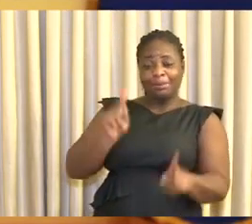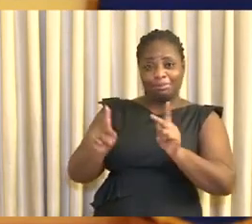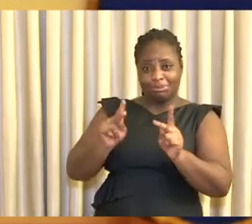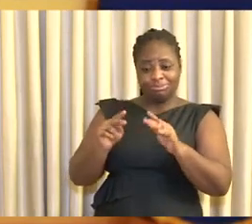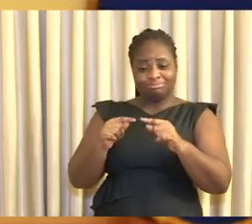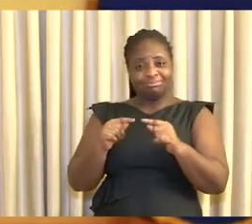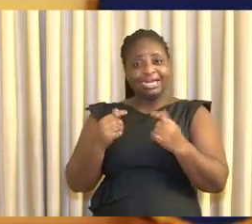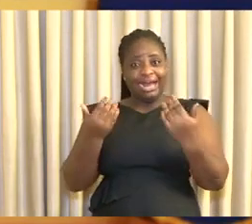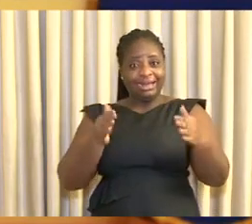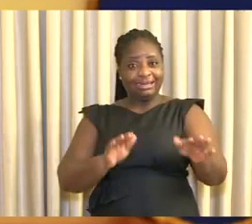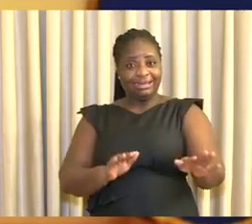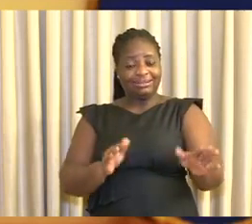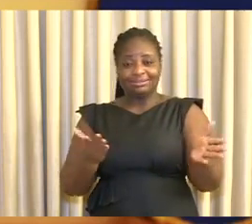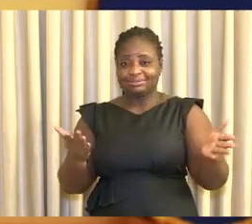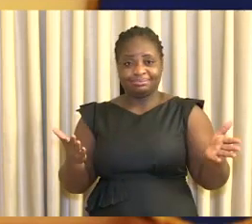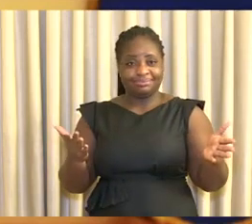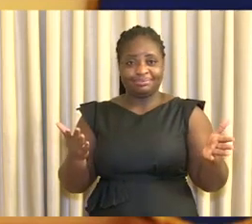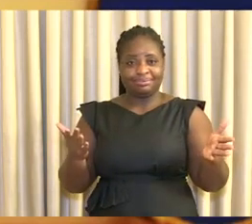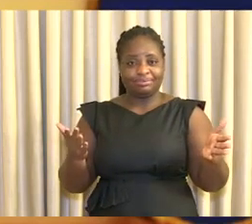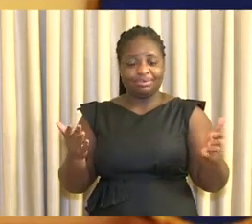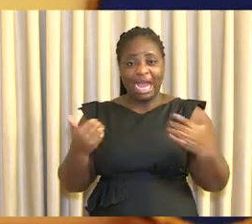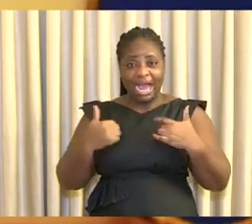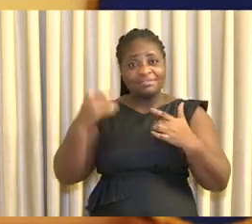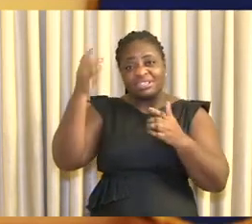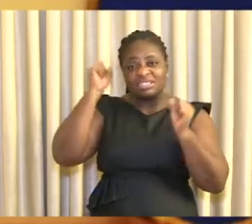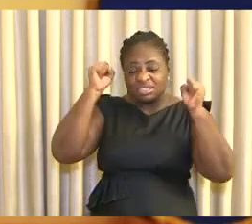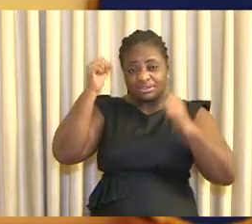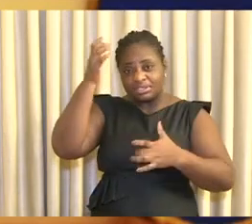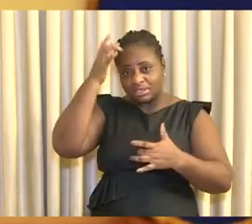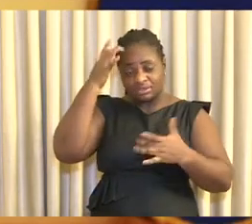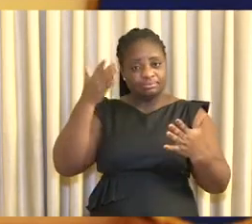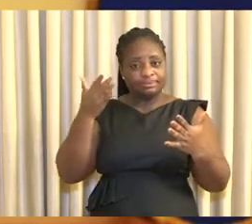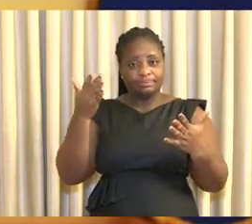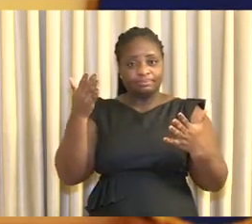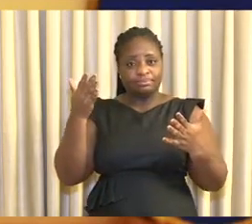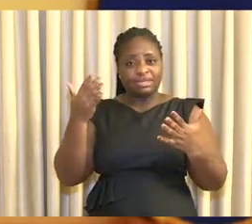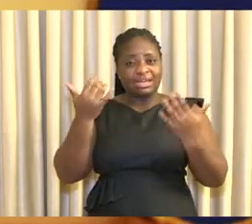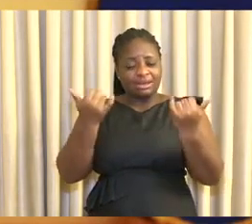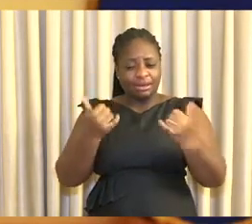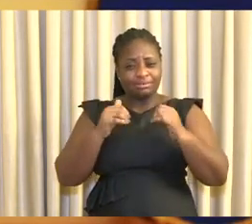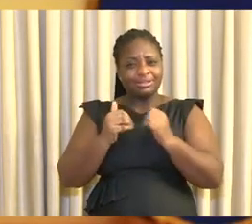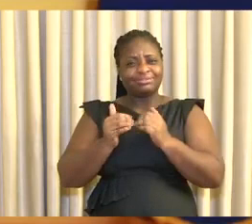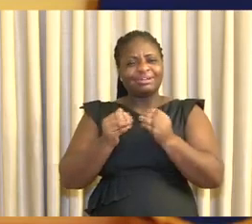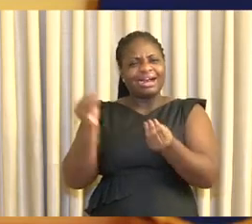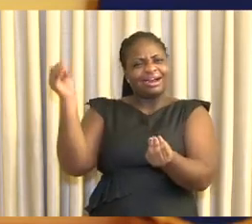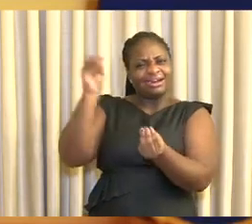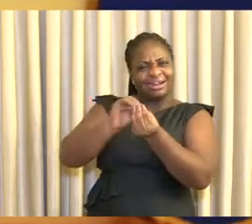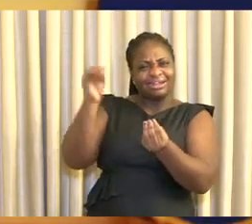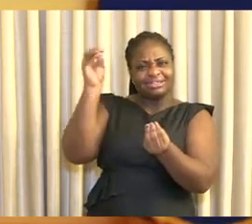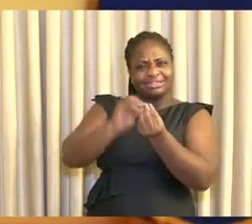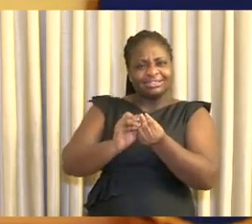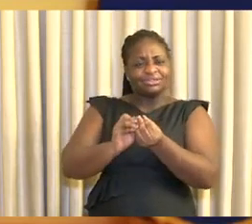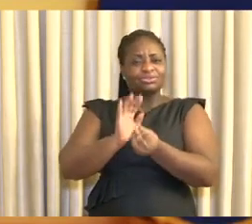underlying ailments have died. Towards treatment, we've expanded and added to our